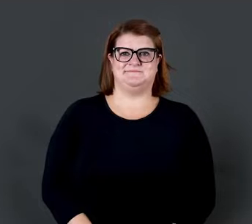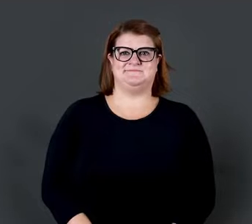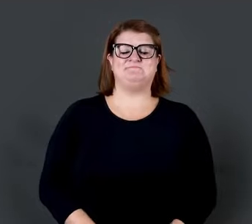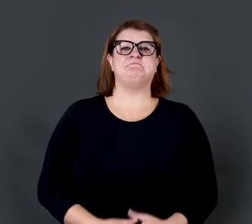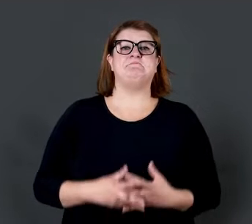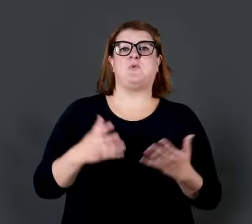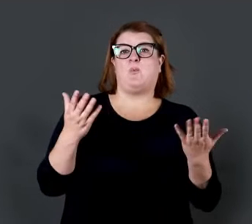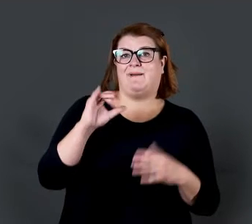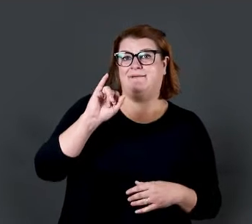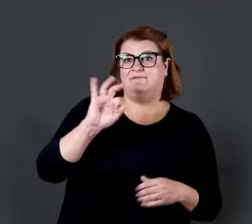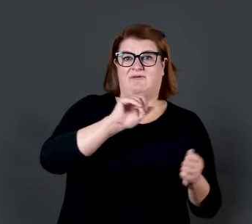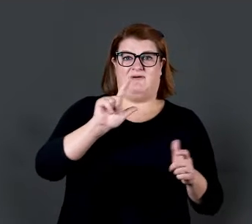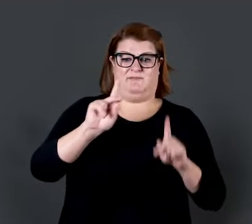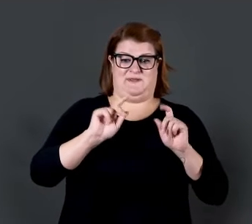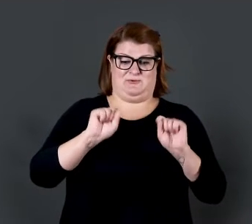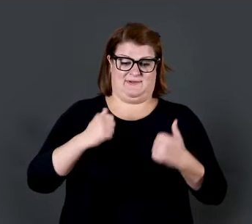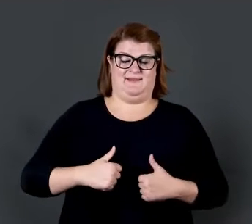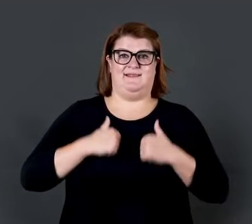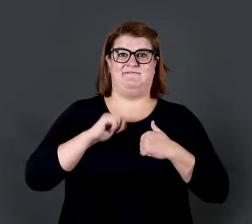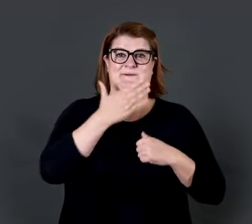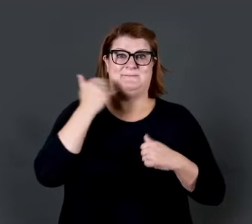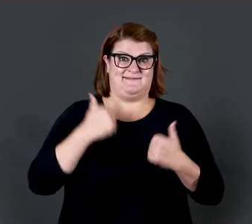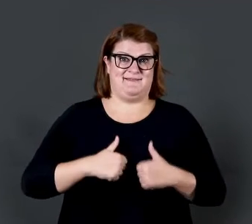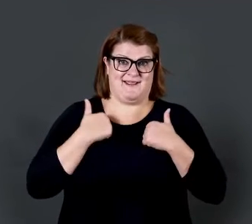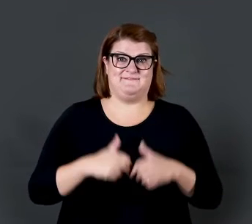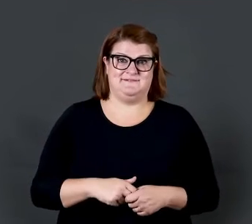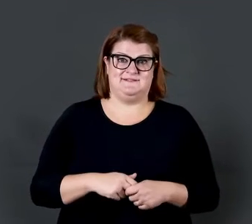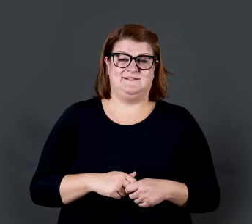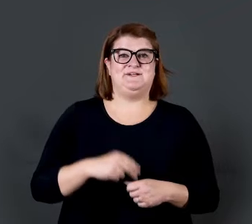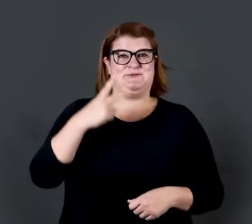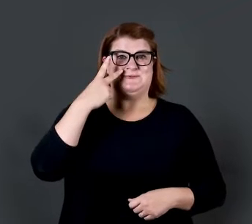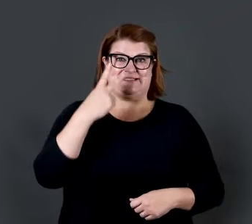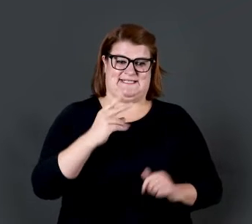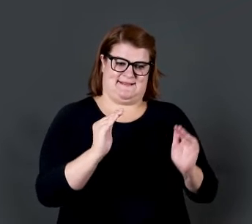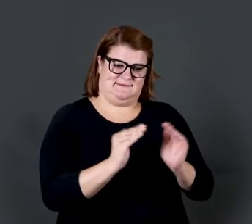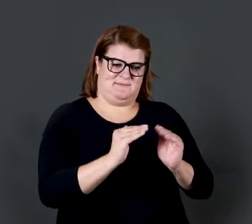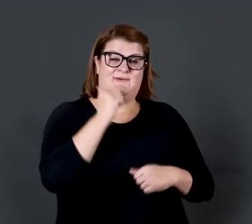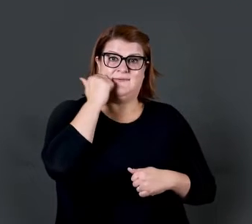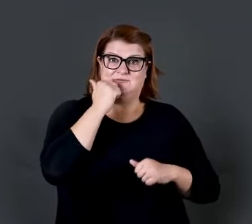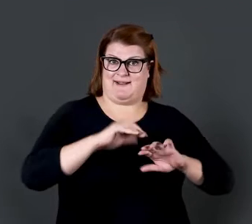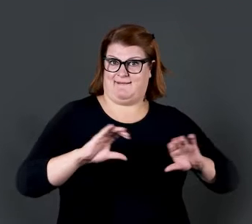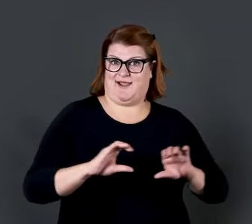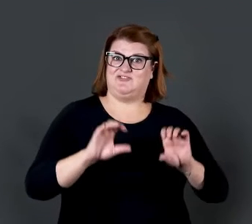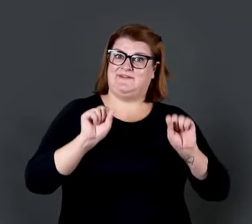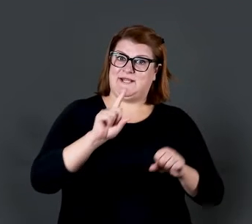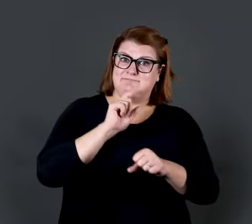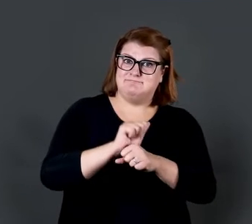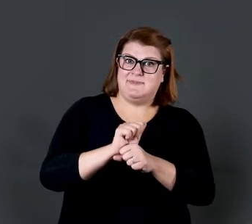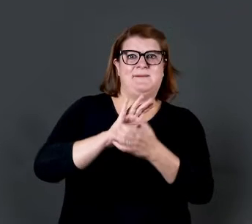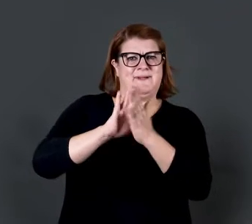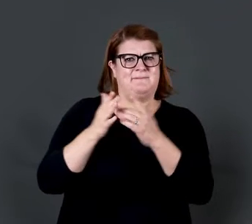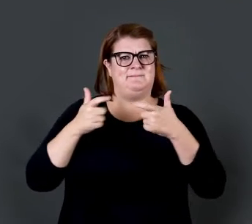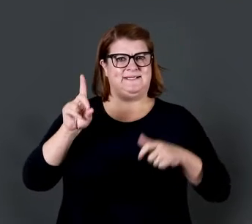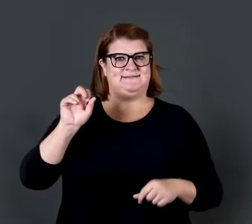What if everyone was able to live their best life? To see that small, everyday actions can actually be a pretty big